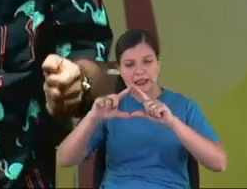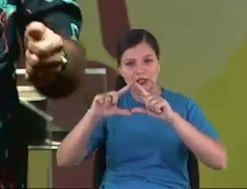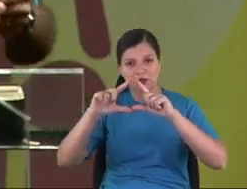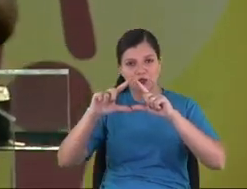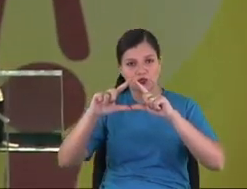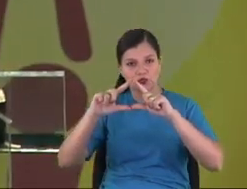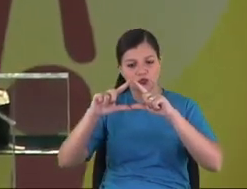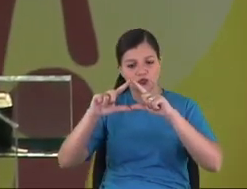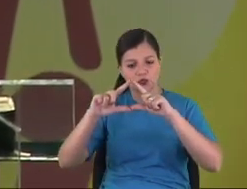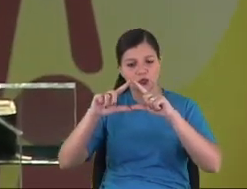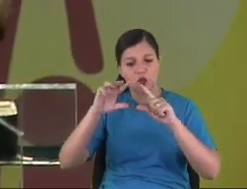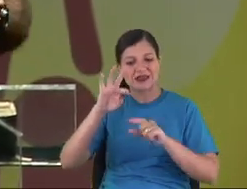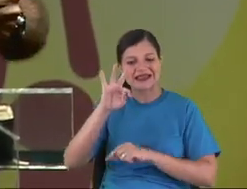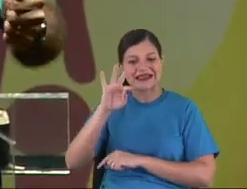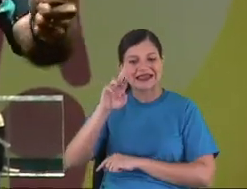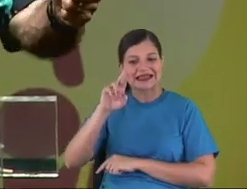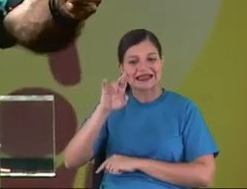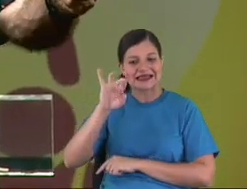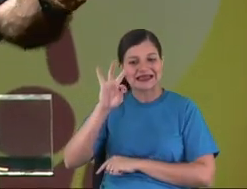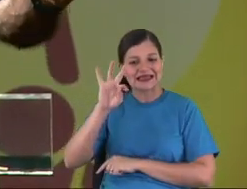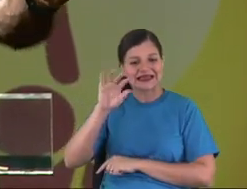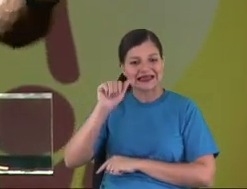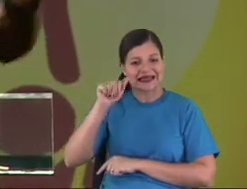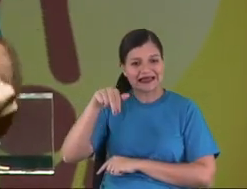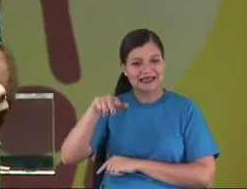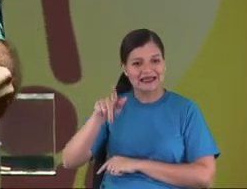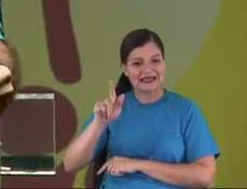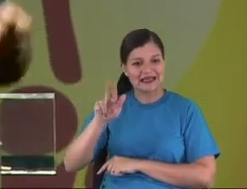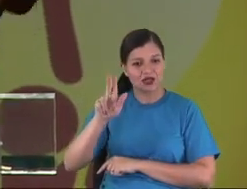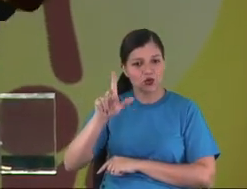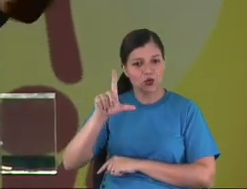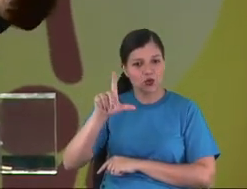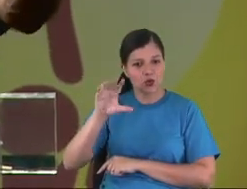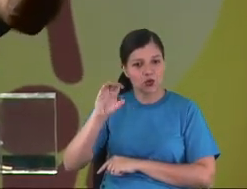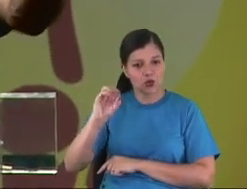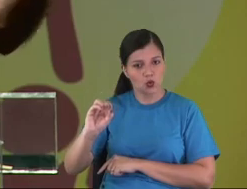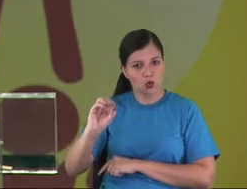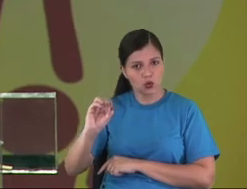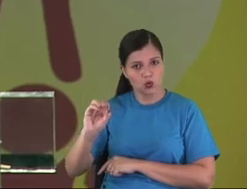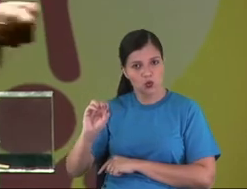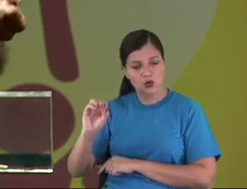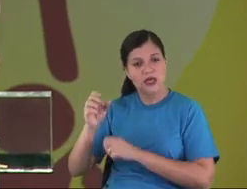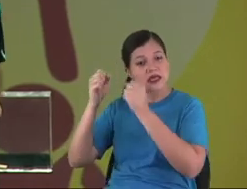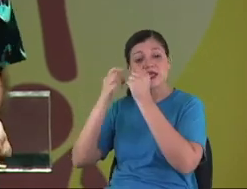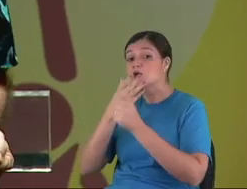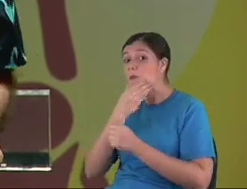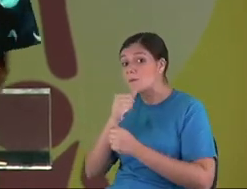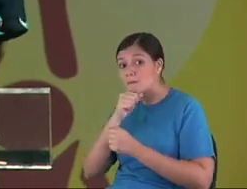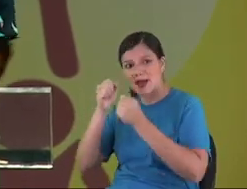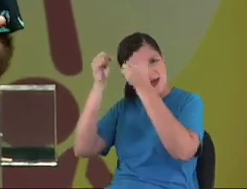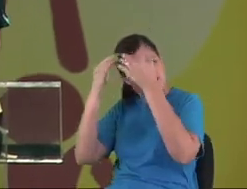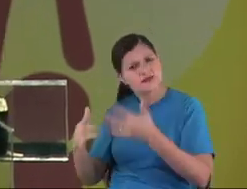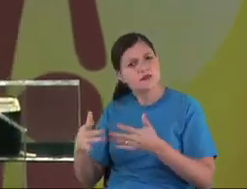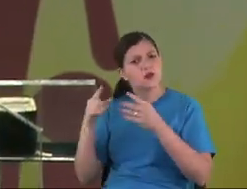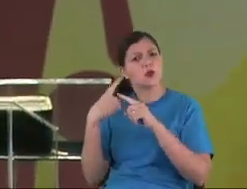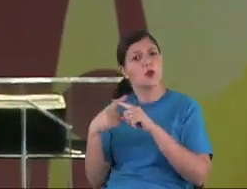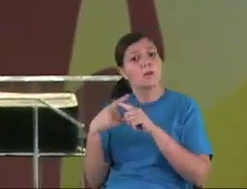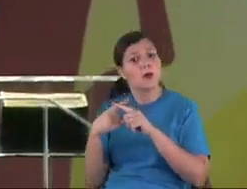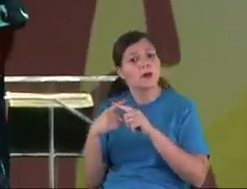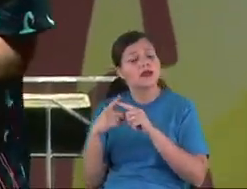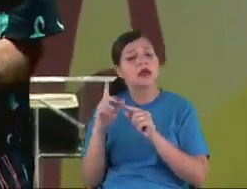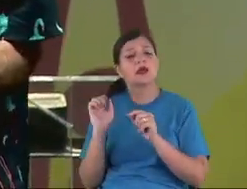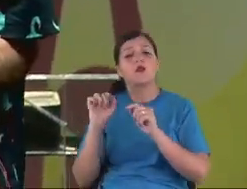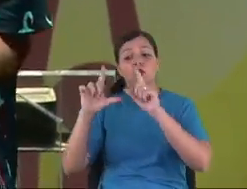He puts a snail in the square. Okay, David, do it that. Do it that. Do it that. He just... He